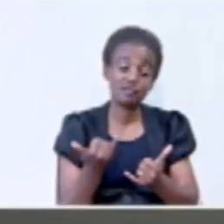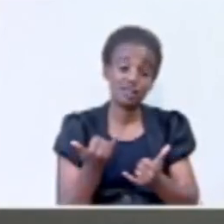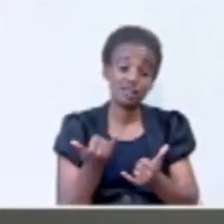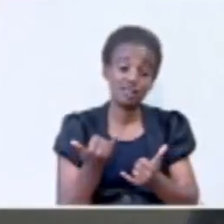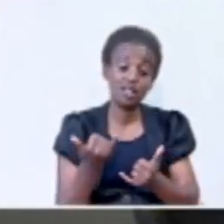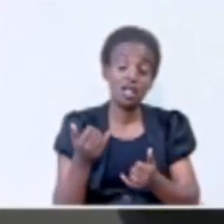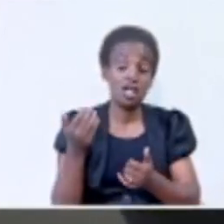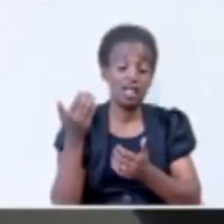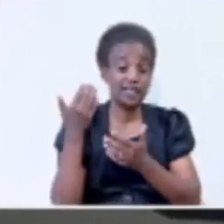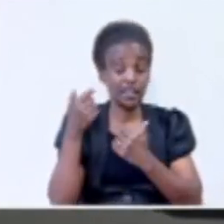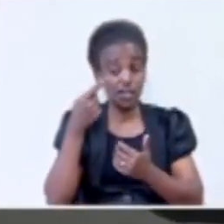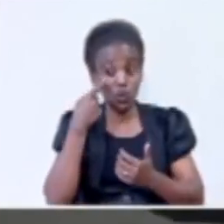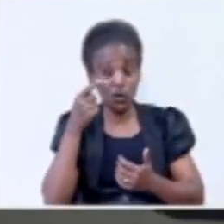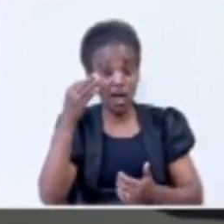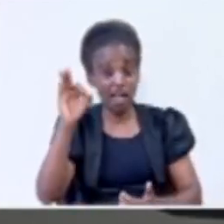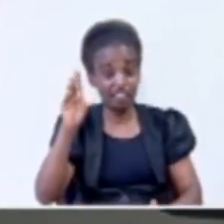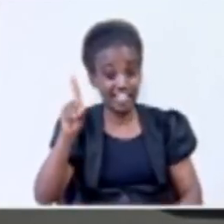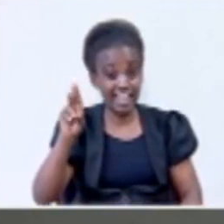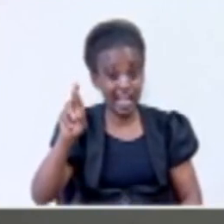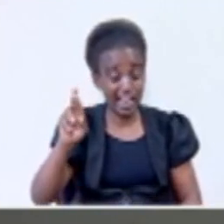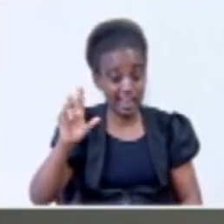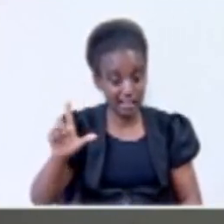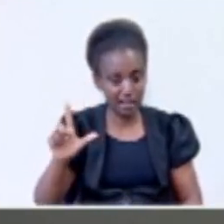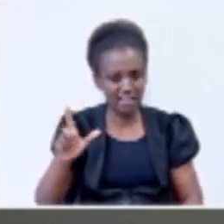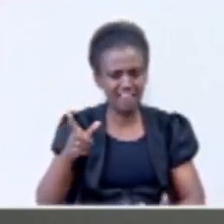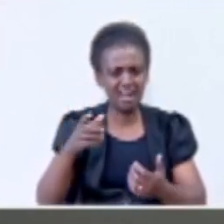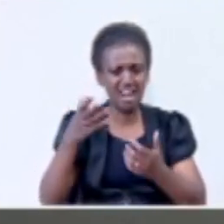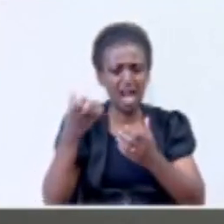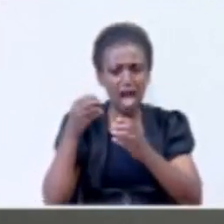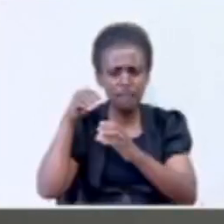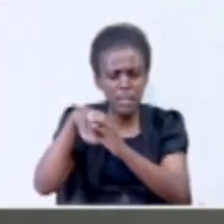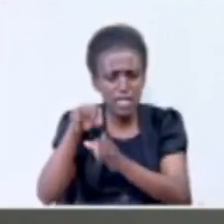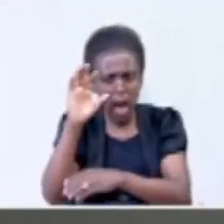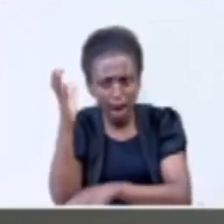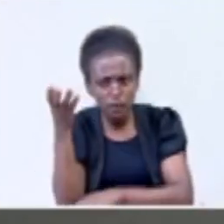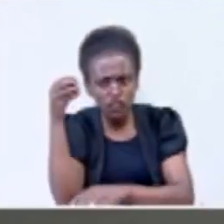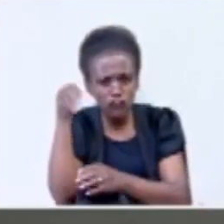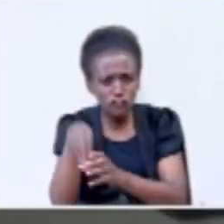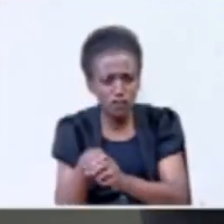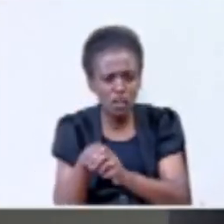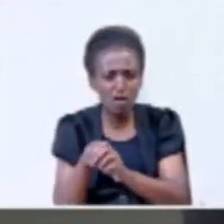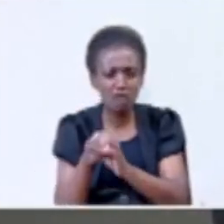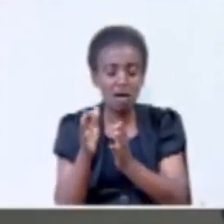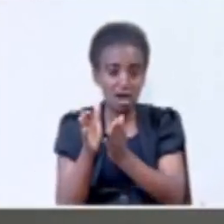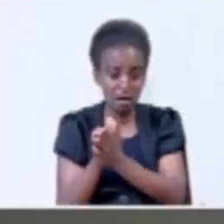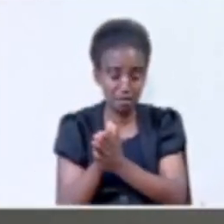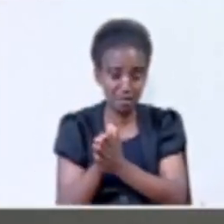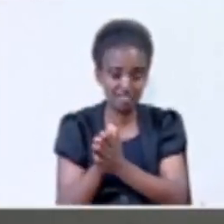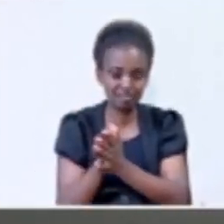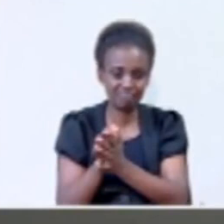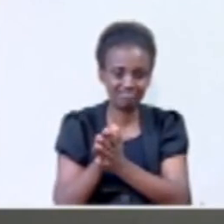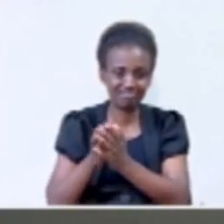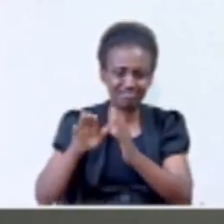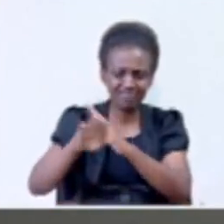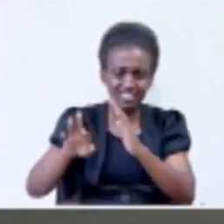you saw the FDRR laid an ambush on this road in areas